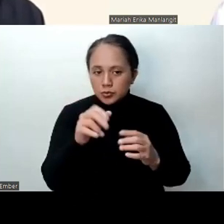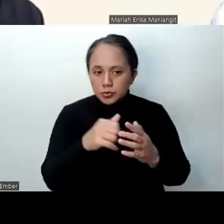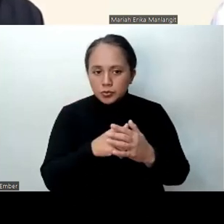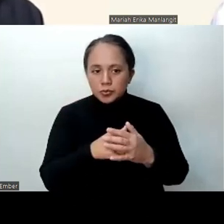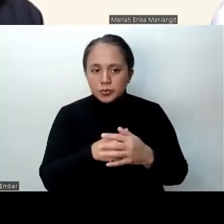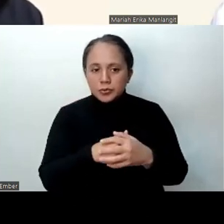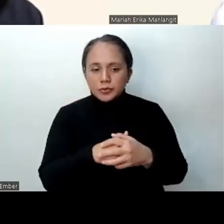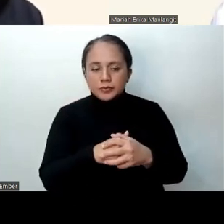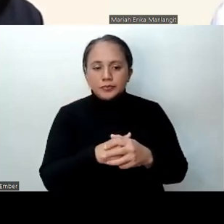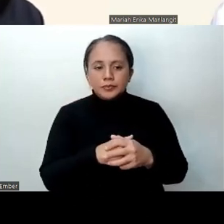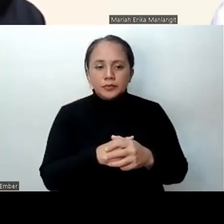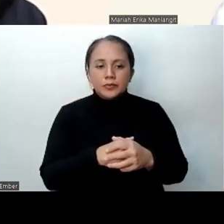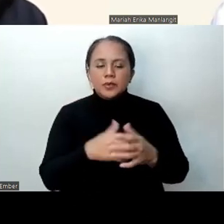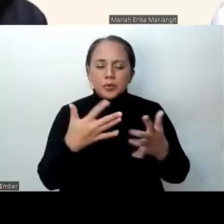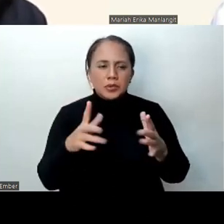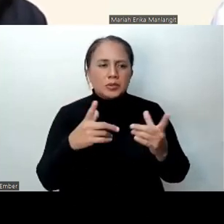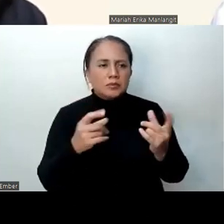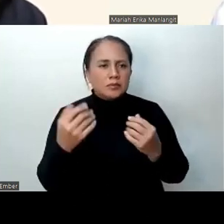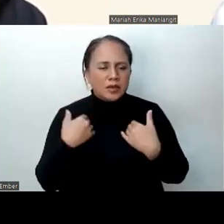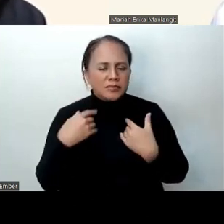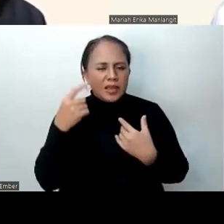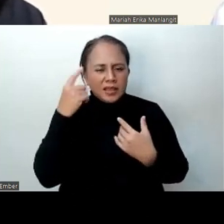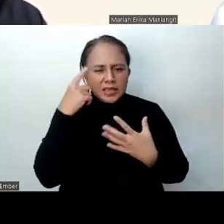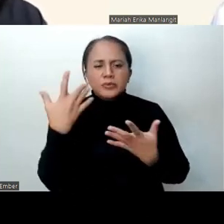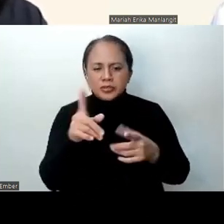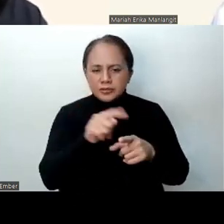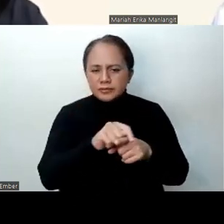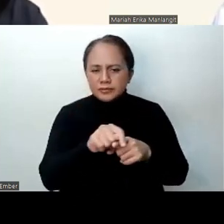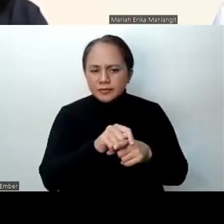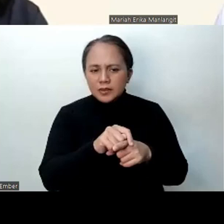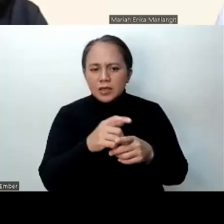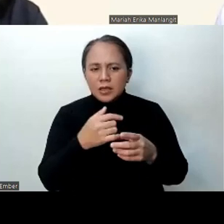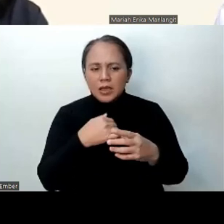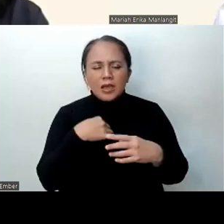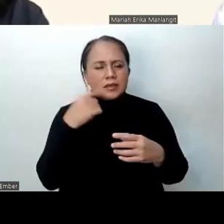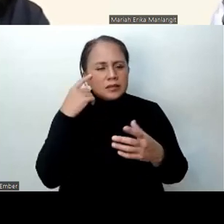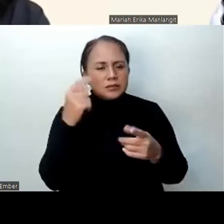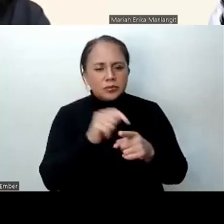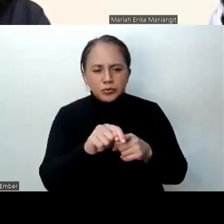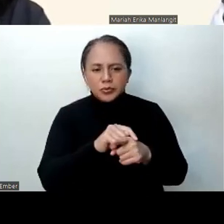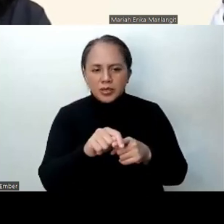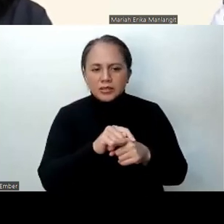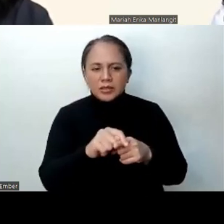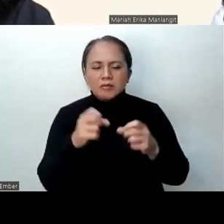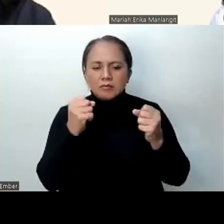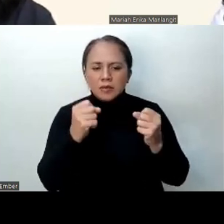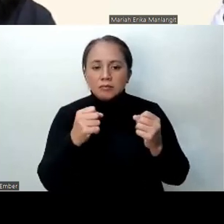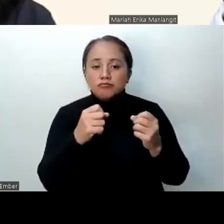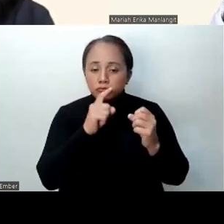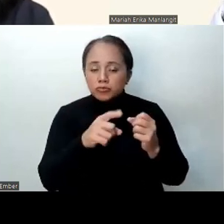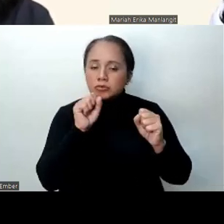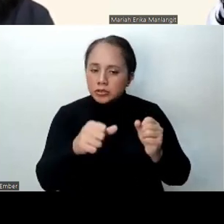I think training would be a lot of help, especially